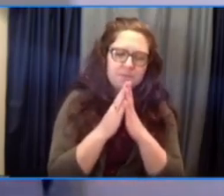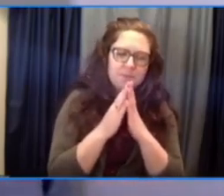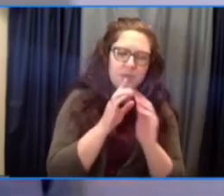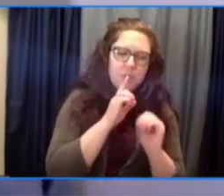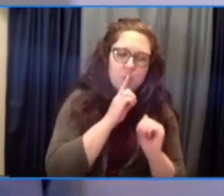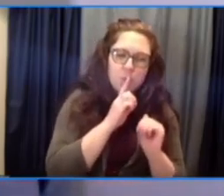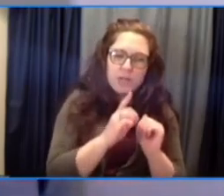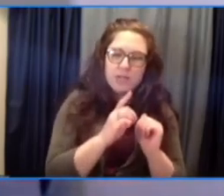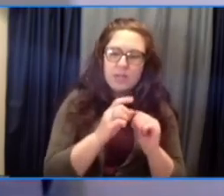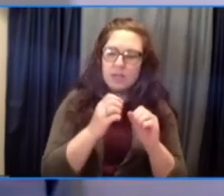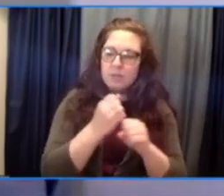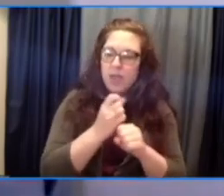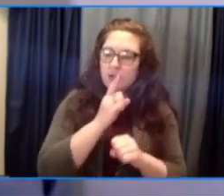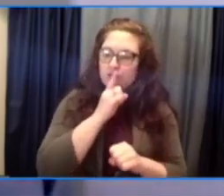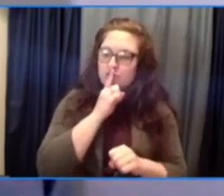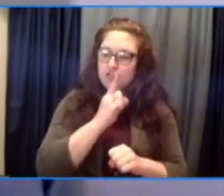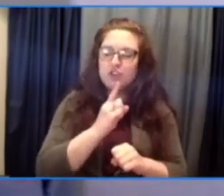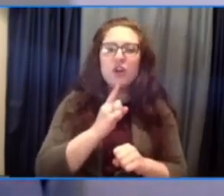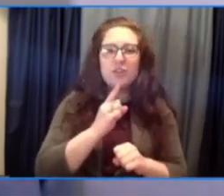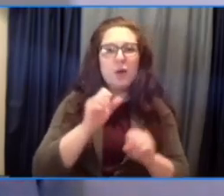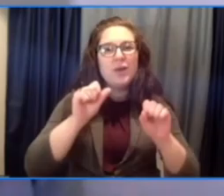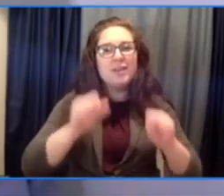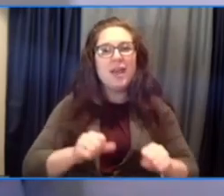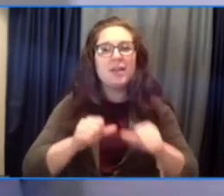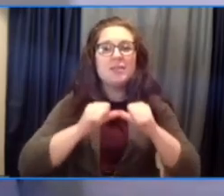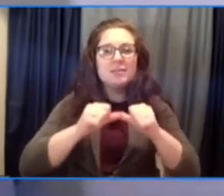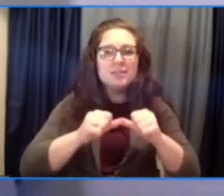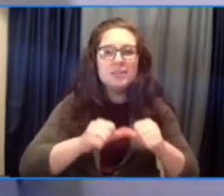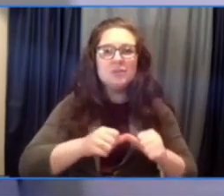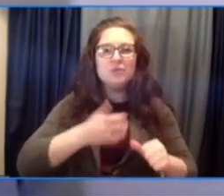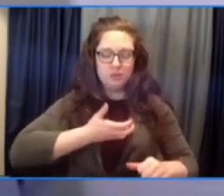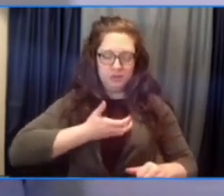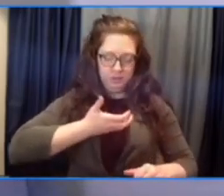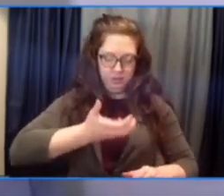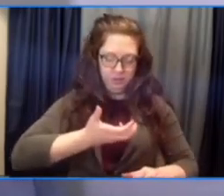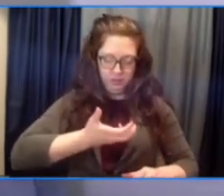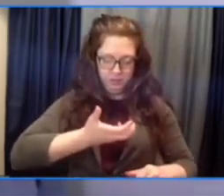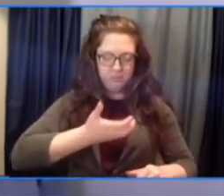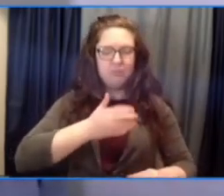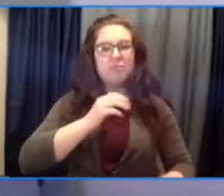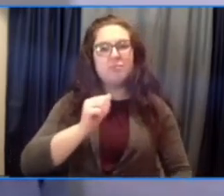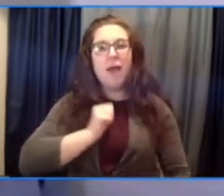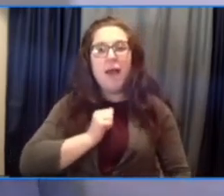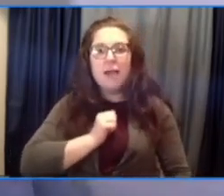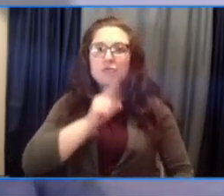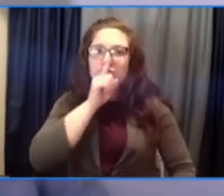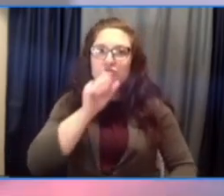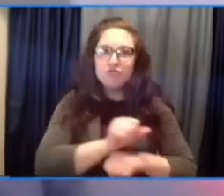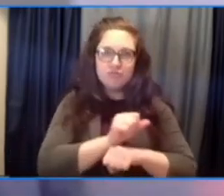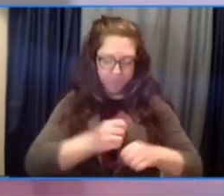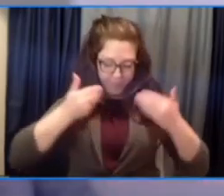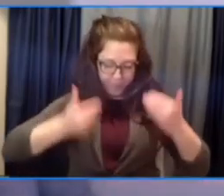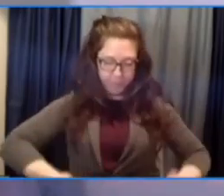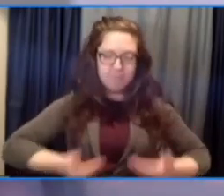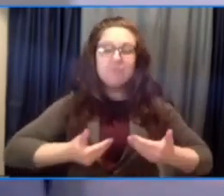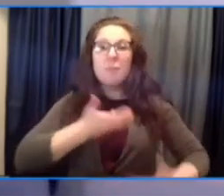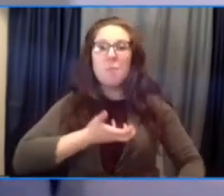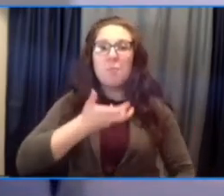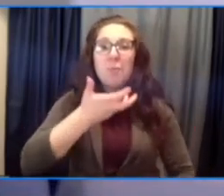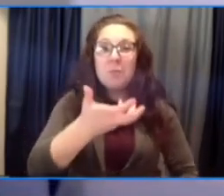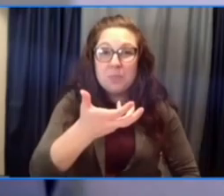phase of our, of our work in our lives. And as you've already laid out, state leaders were thrown every